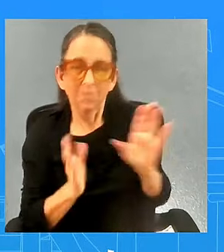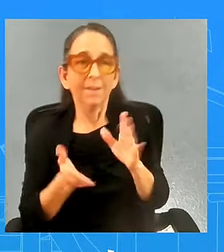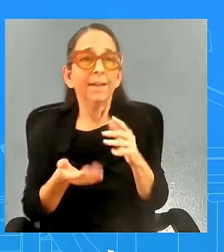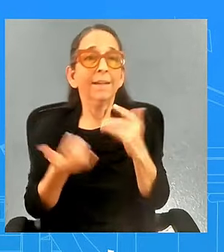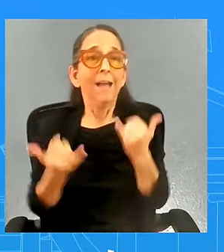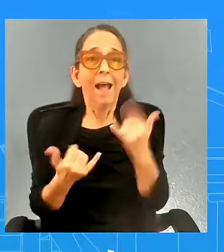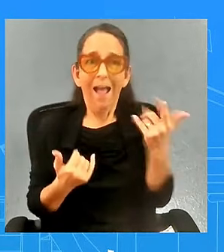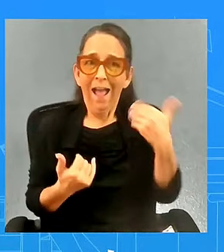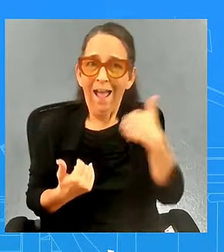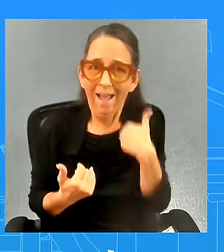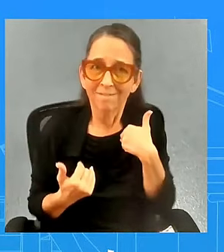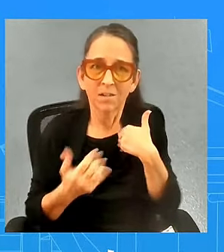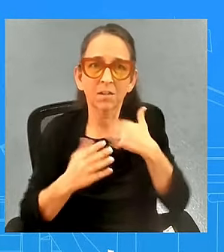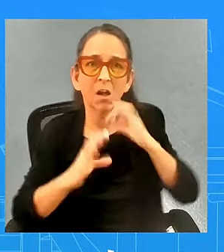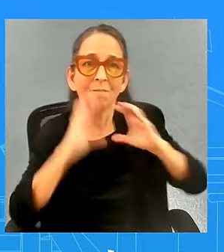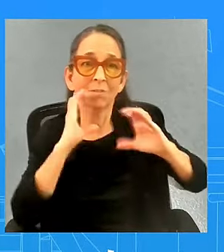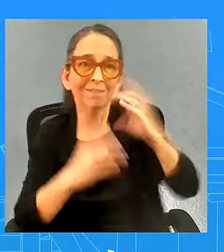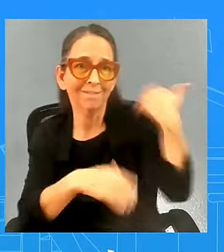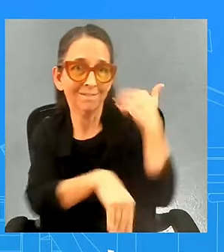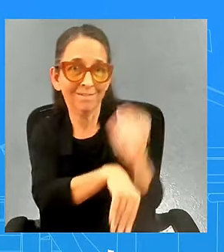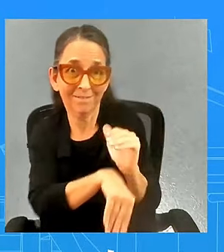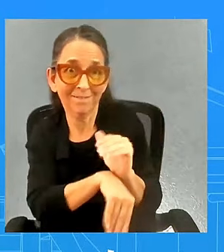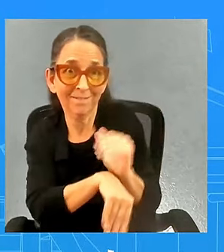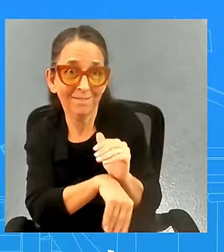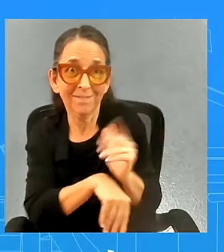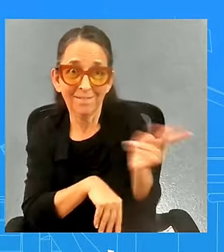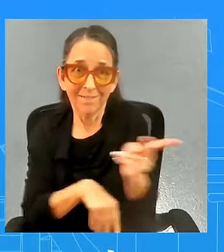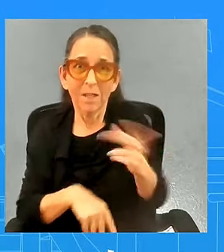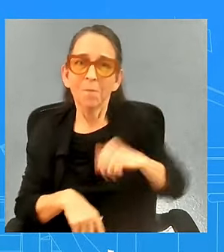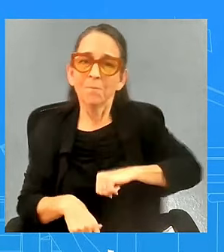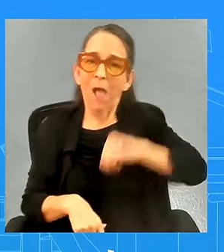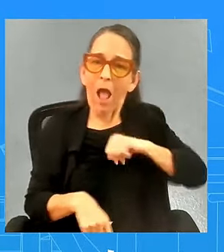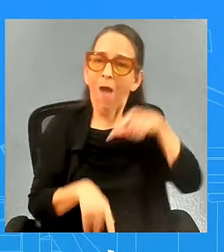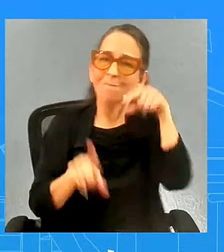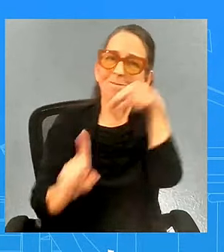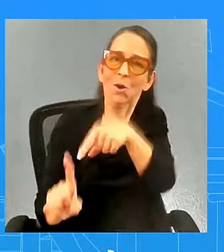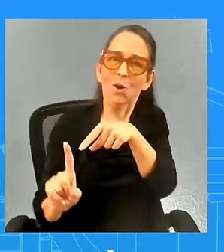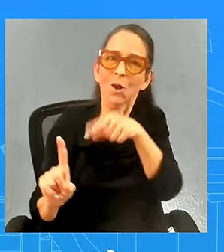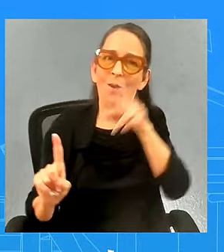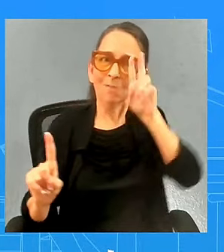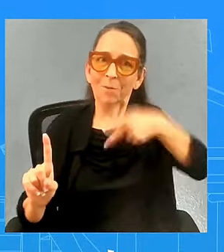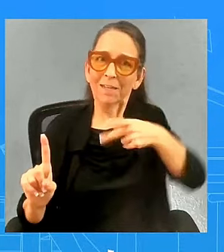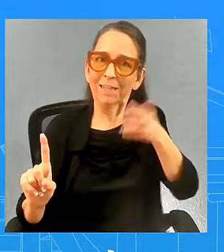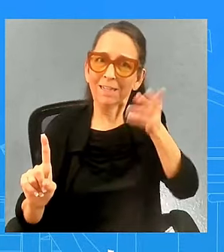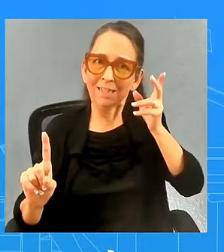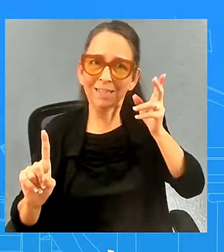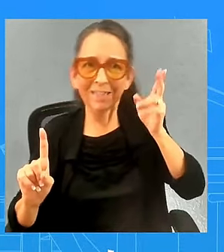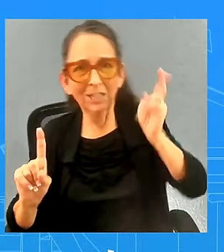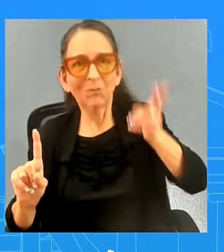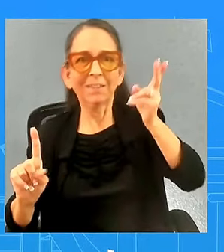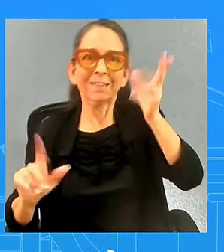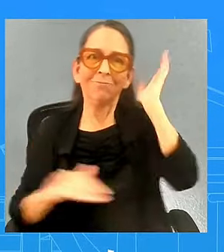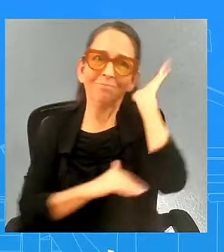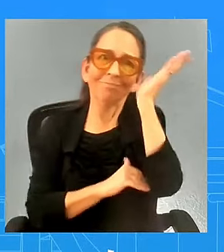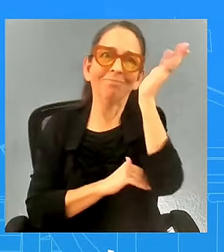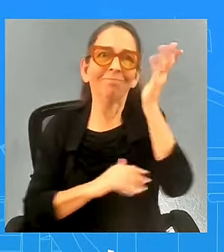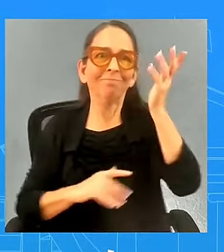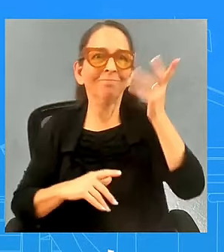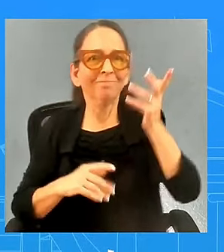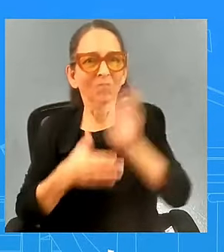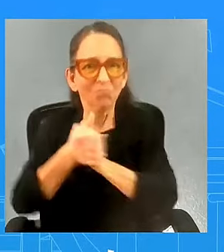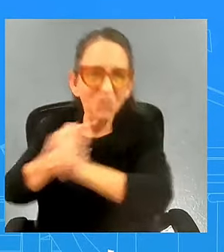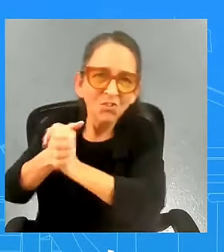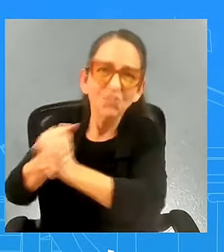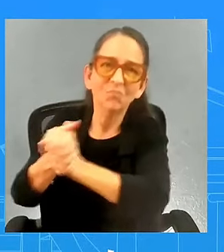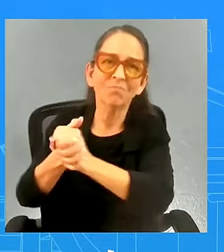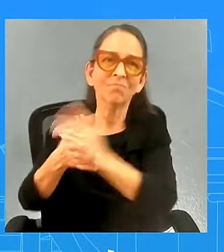night because he was proud of her uh her historic speech and he wanted to congratulate her and again they speak regularly and did you or